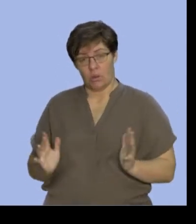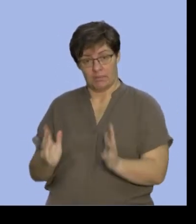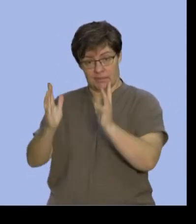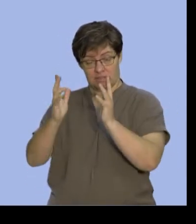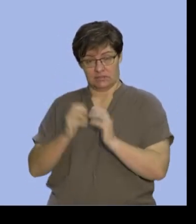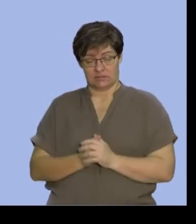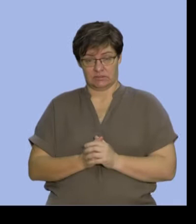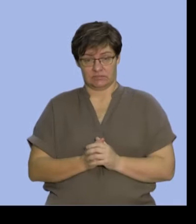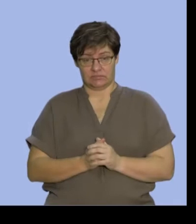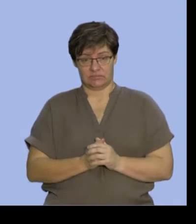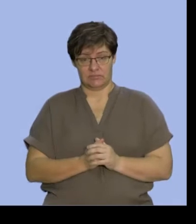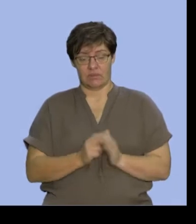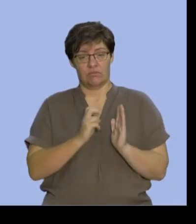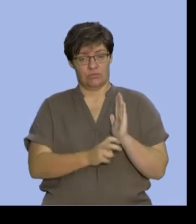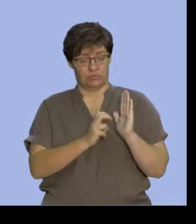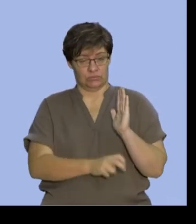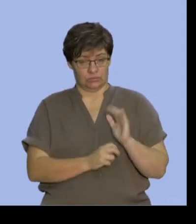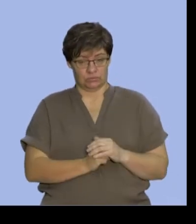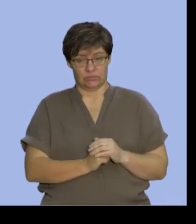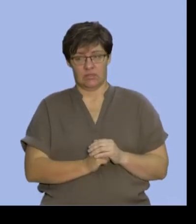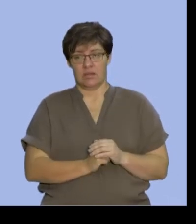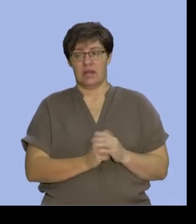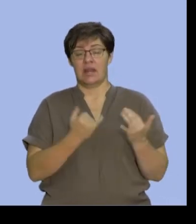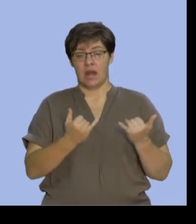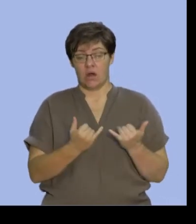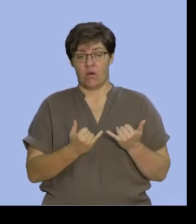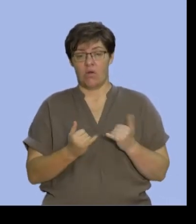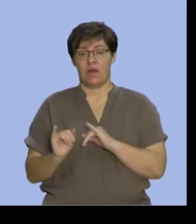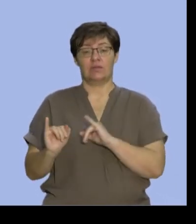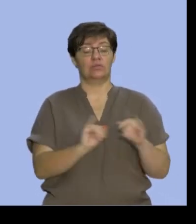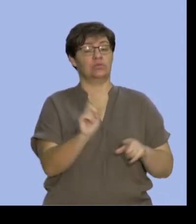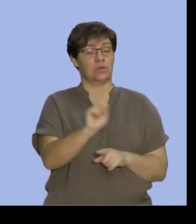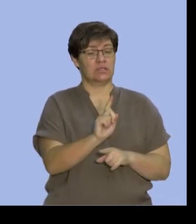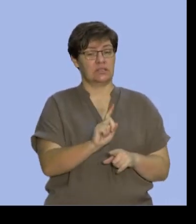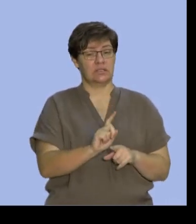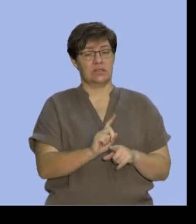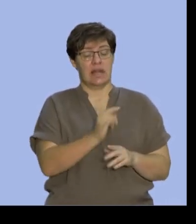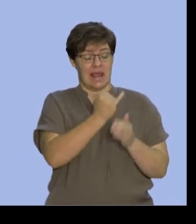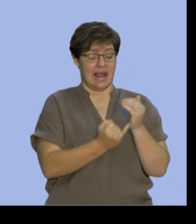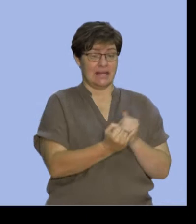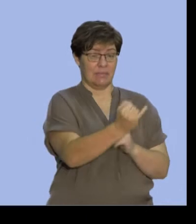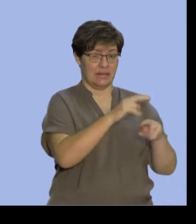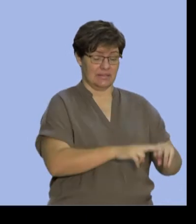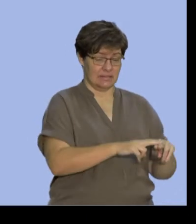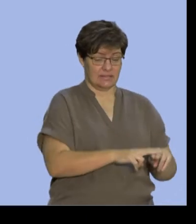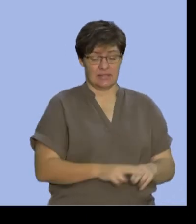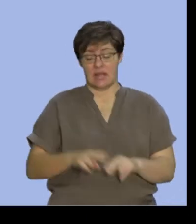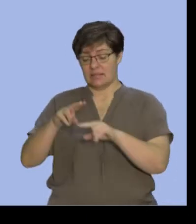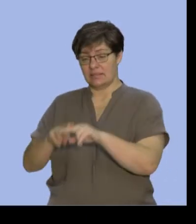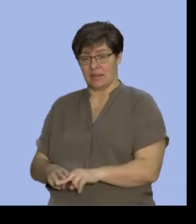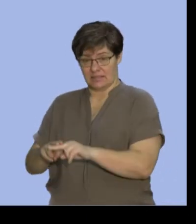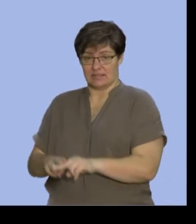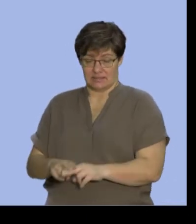with the complementary rule, and then we're going to introduce these ideas of independent events and dependent